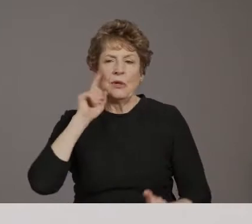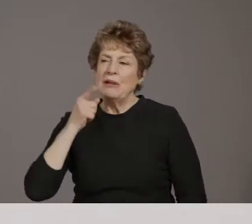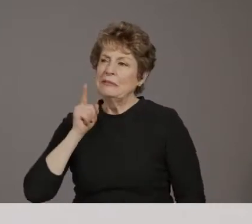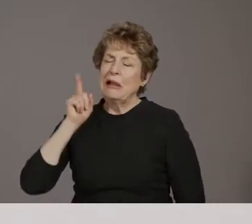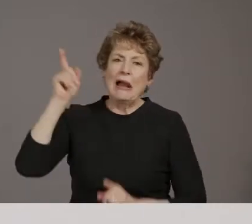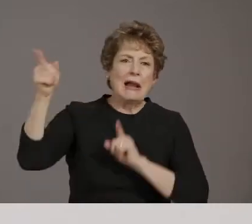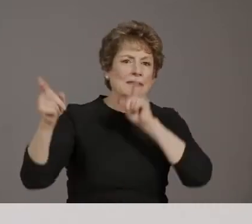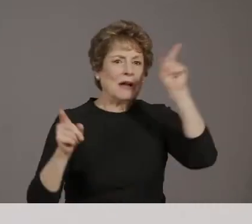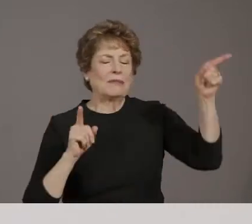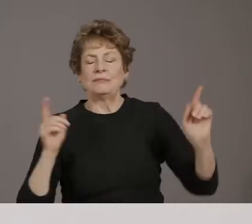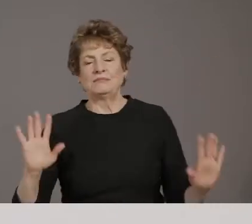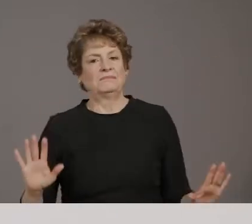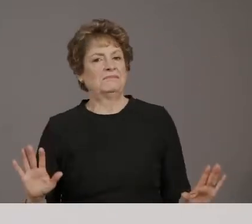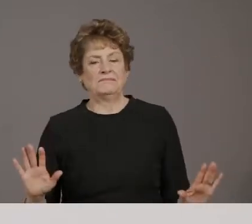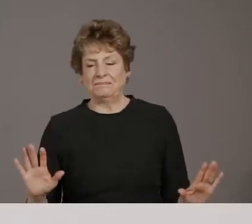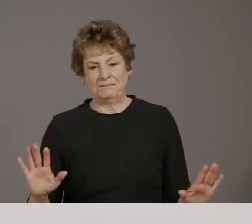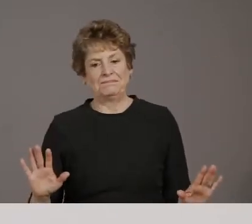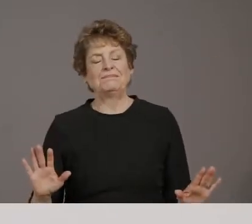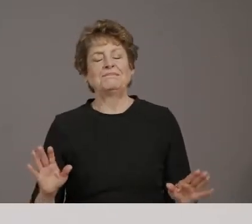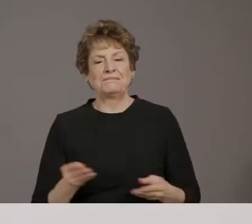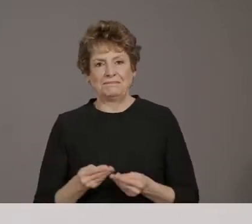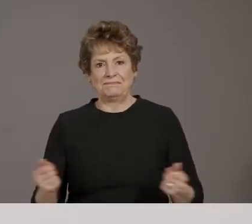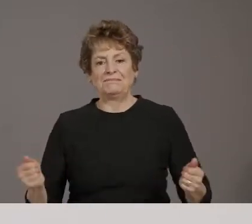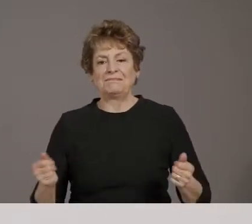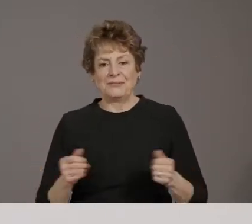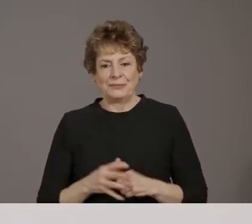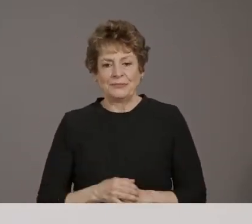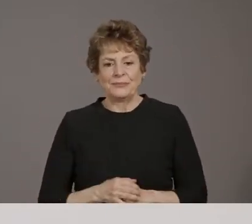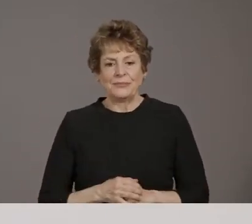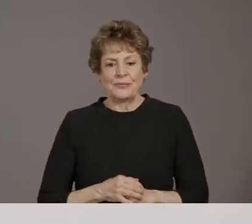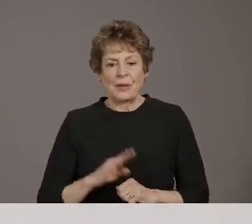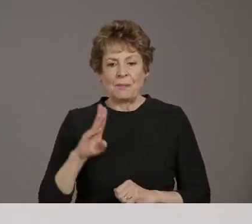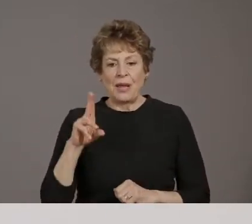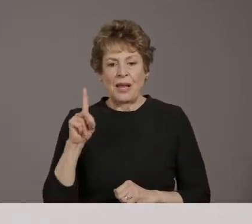You're welcome. Okay. Next, I'm going to call on Bud Foster. Hi, Bud.